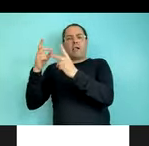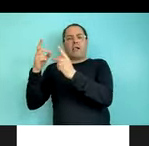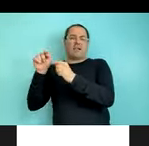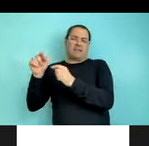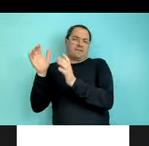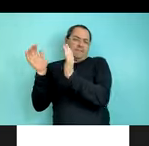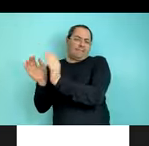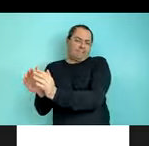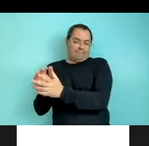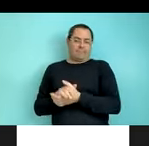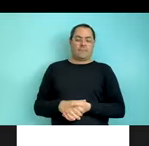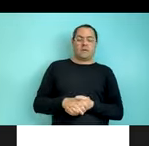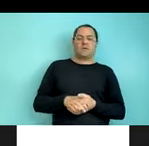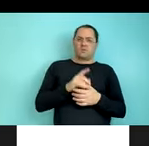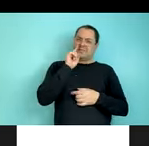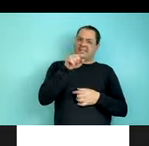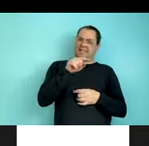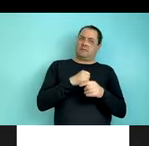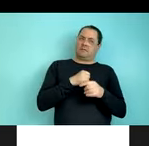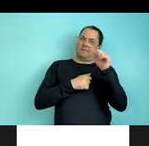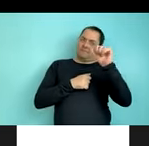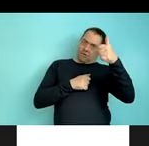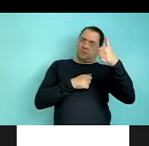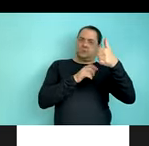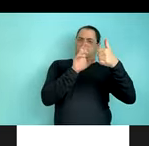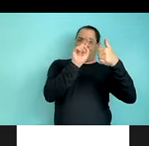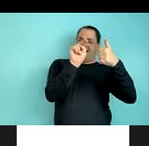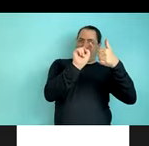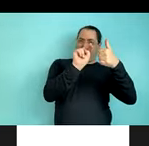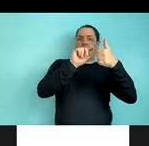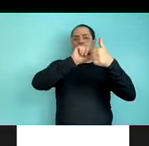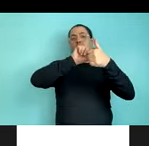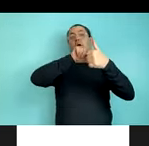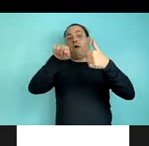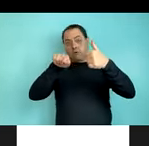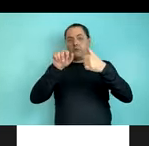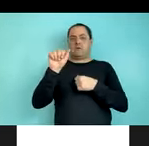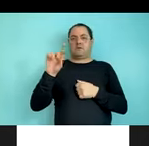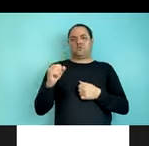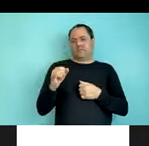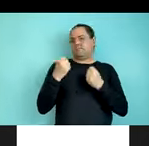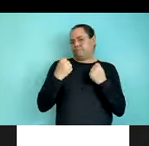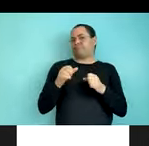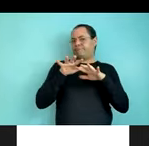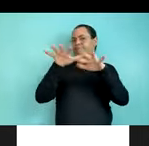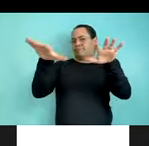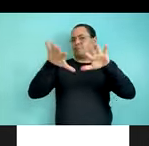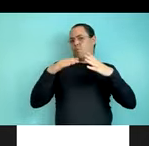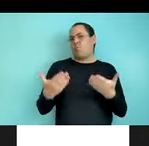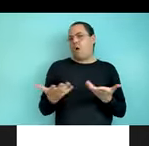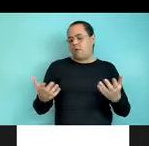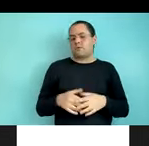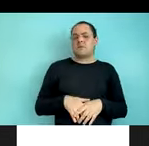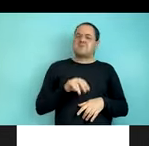adjectives is pretty strong. So the question that we want to ask is, well, what contributes